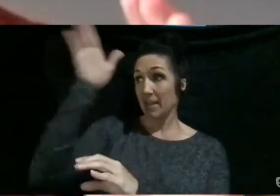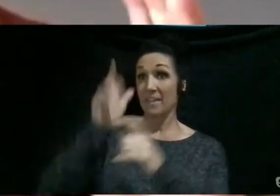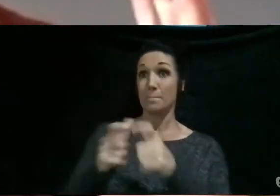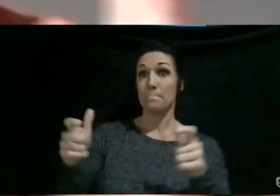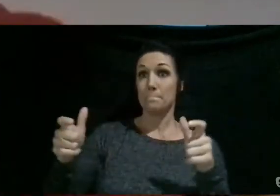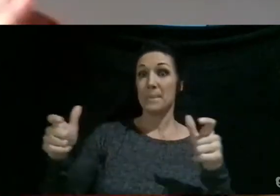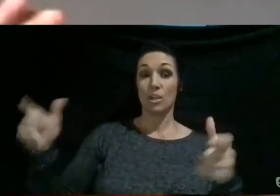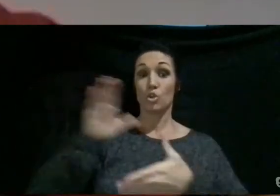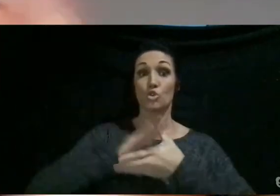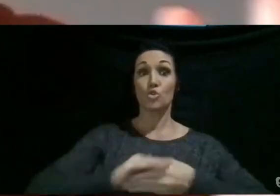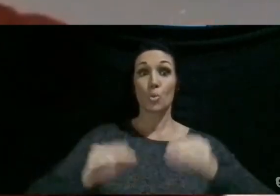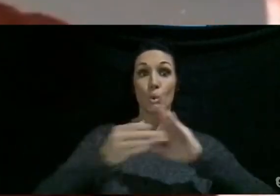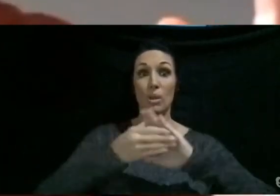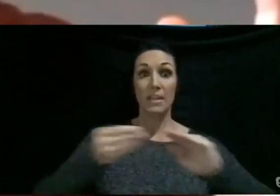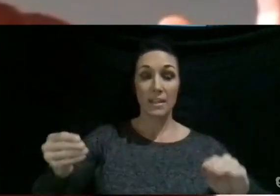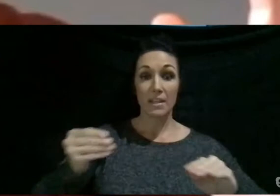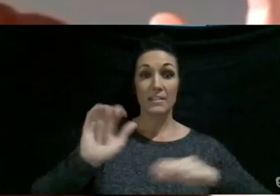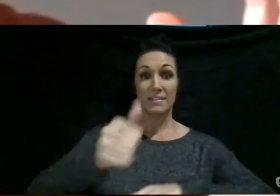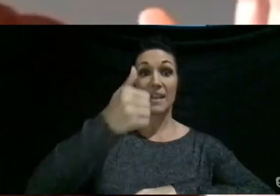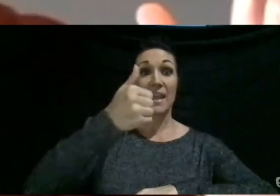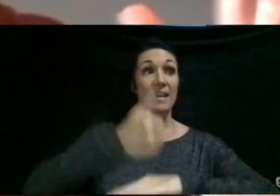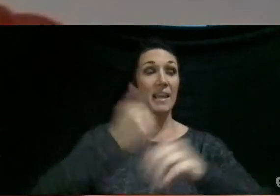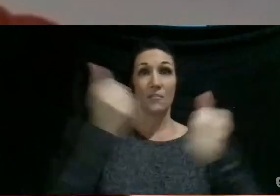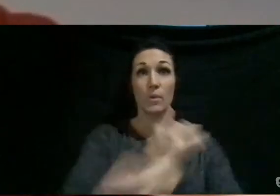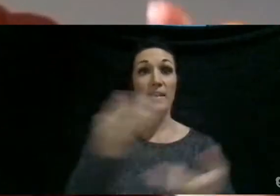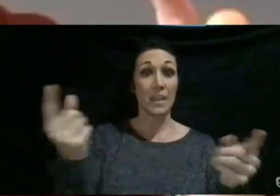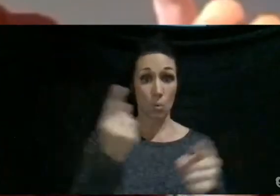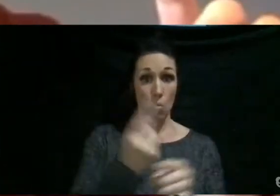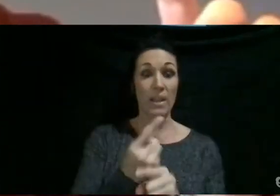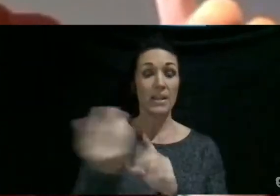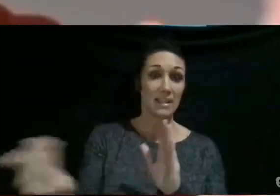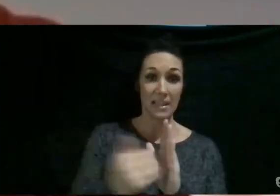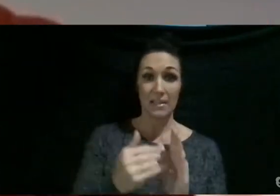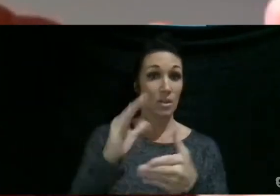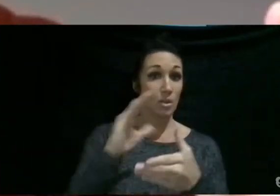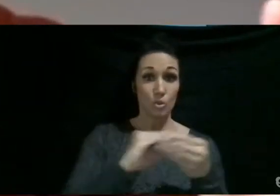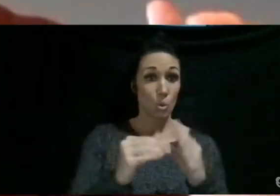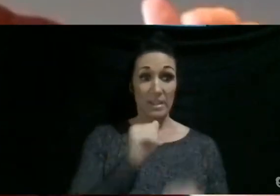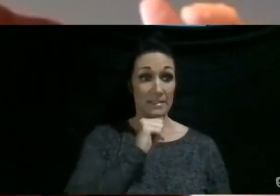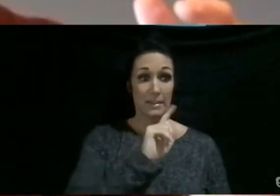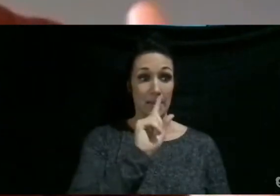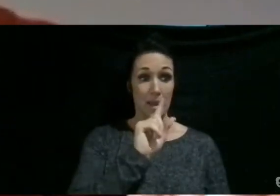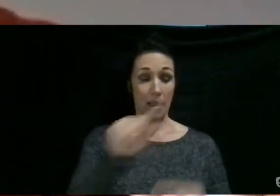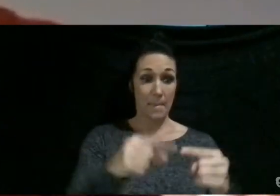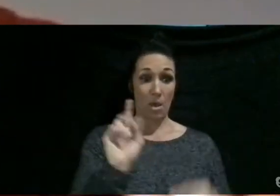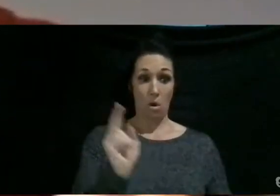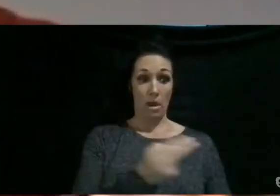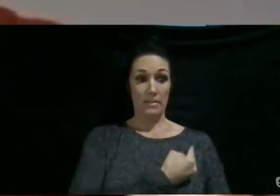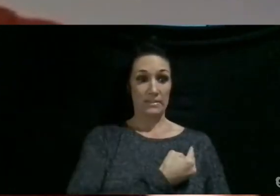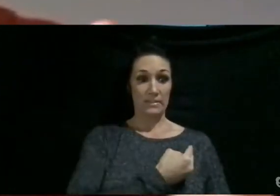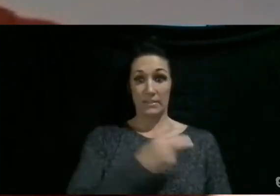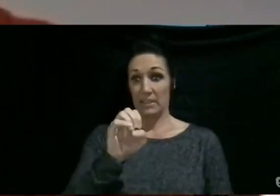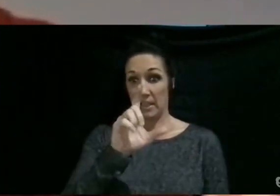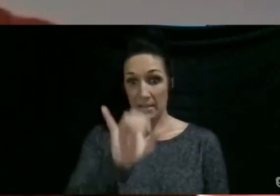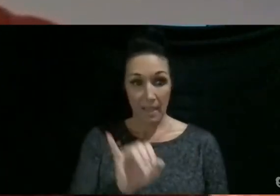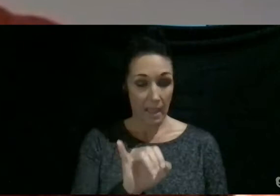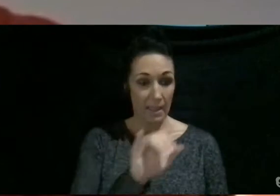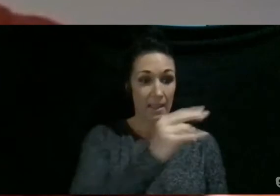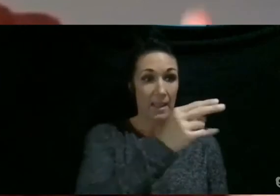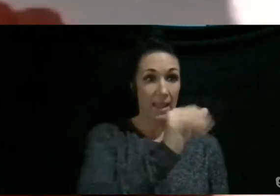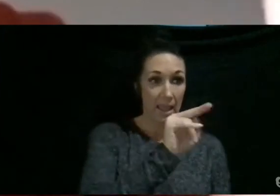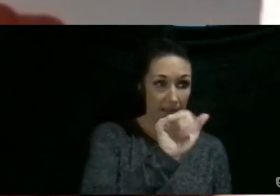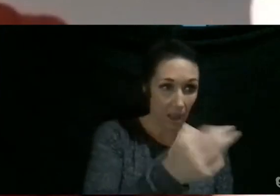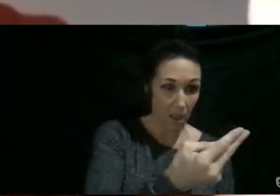like, setting things right again, so, like, the story isn't about us, it isn't about Eli, it isn't about Hannah,